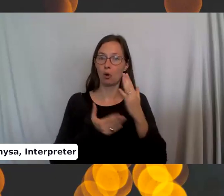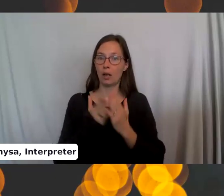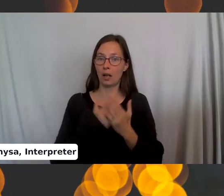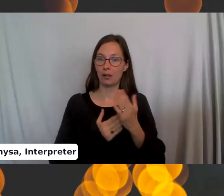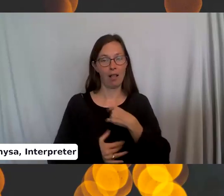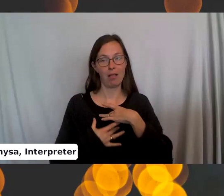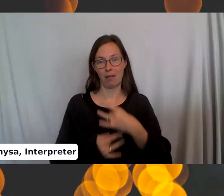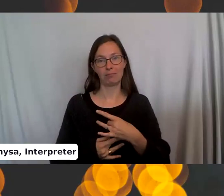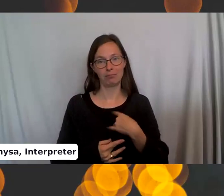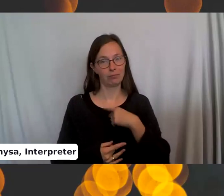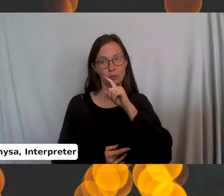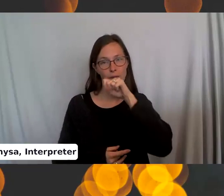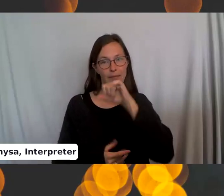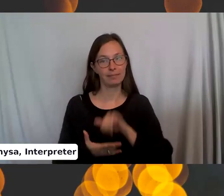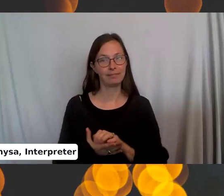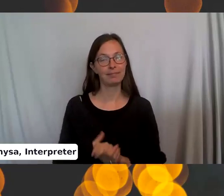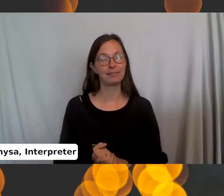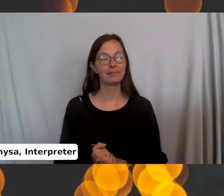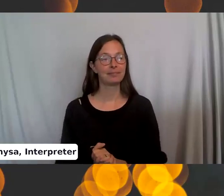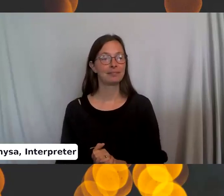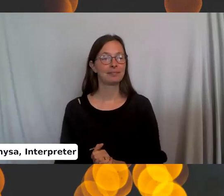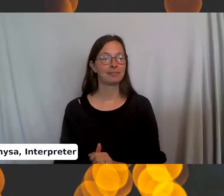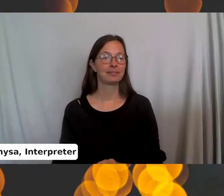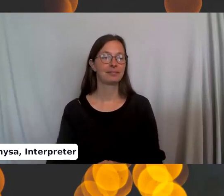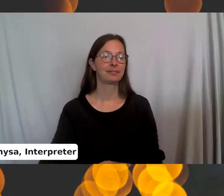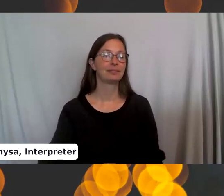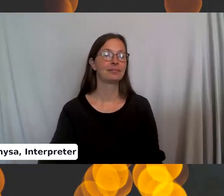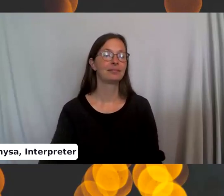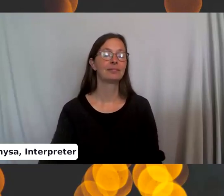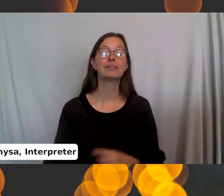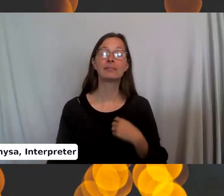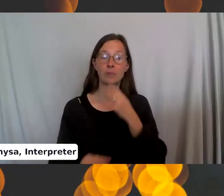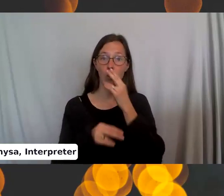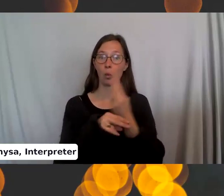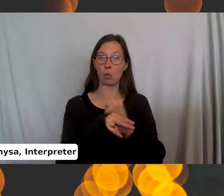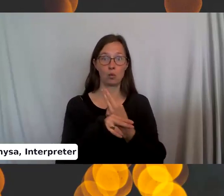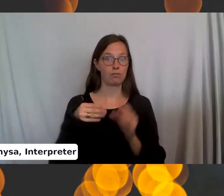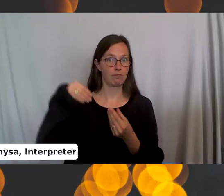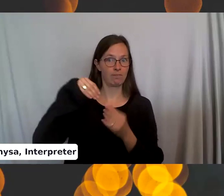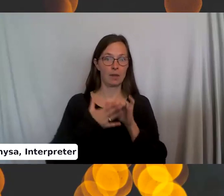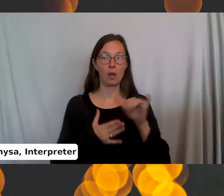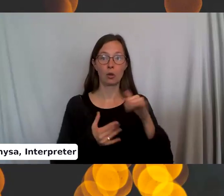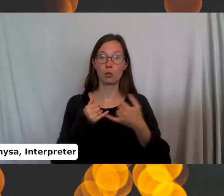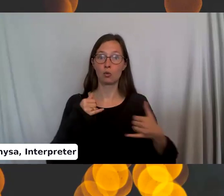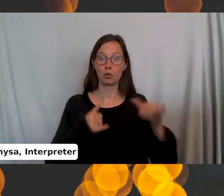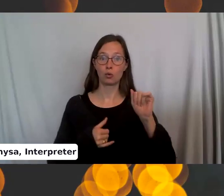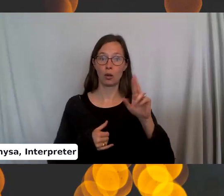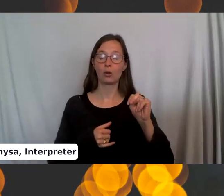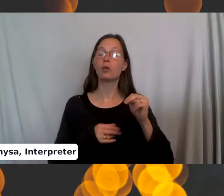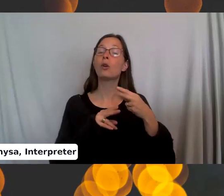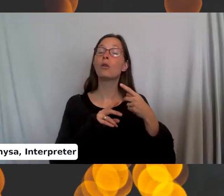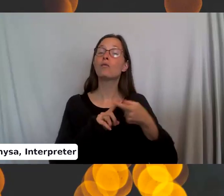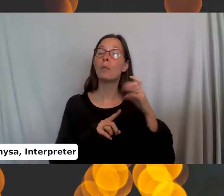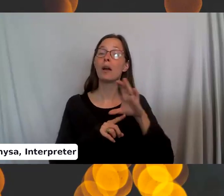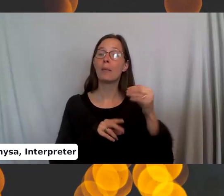I'm a fan of this. I like it a lot. Um, I am going to be using this yarn. It is from a company called Quince and Company.